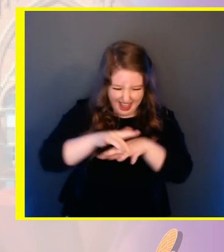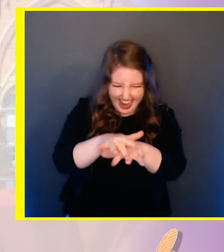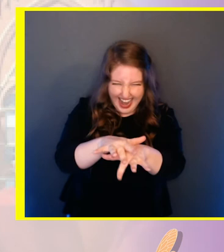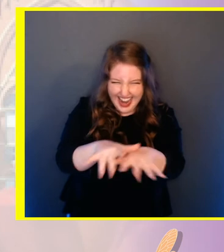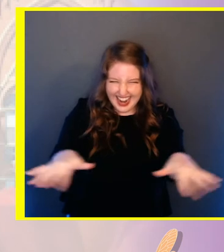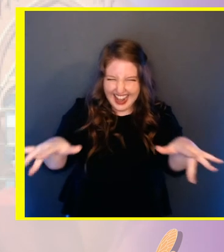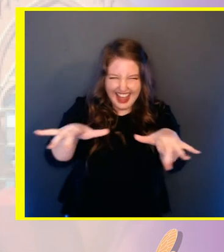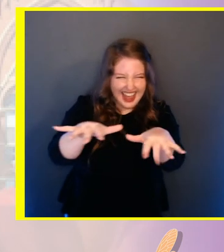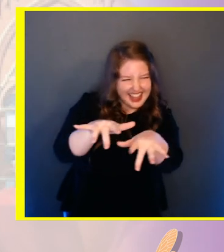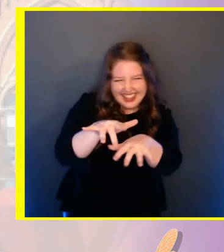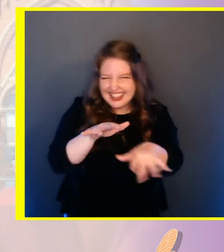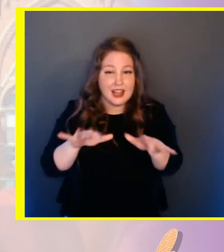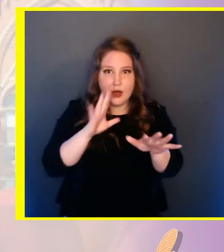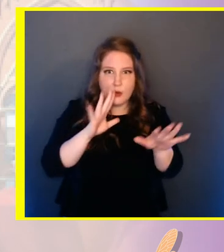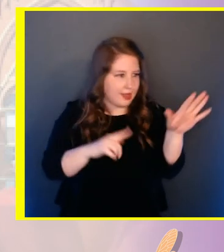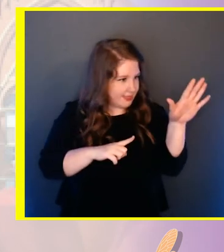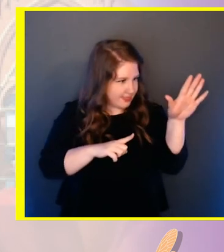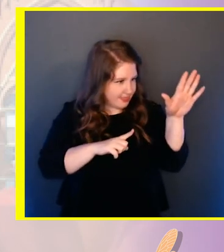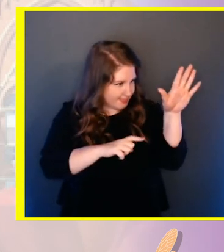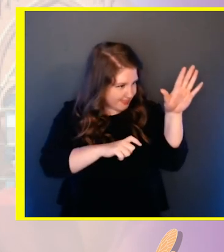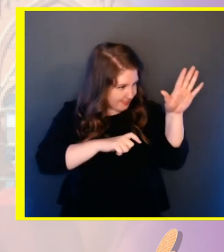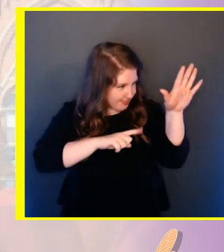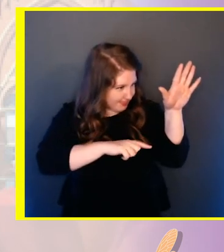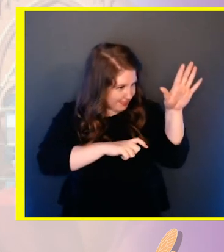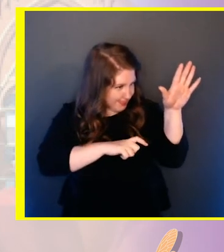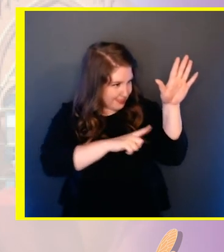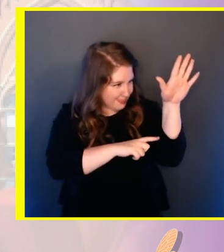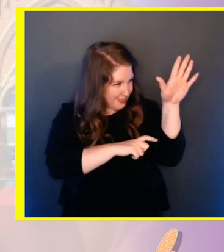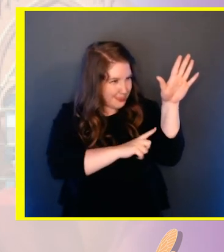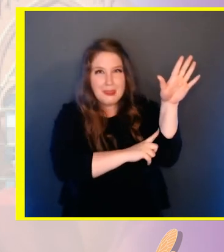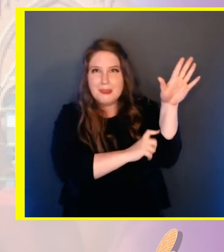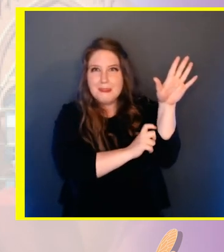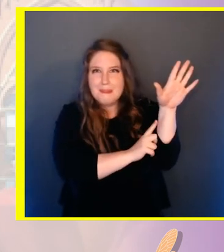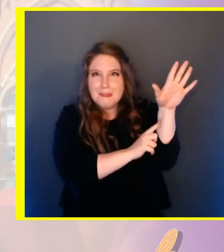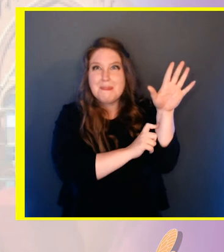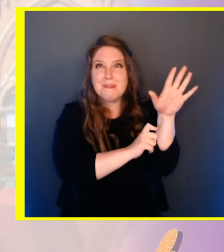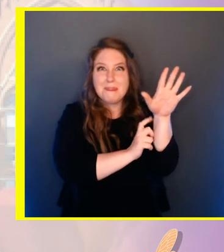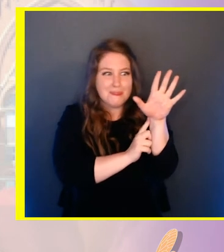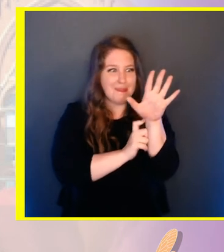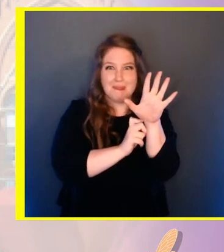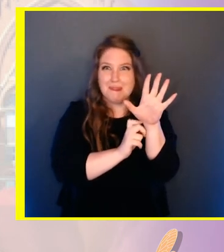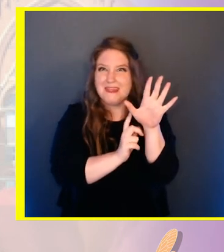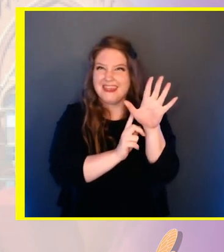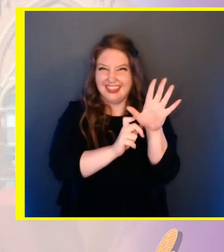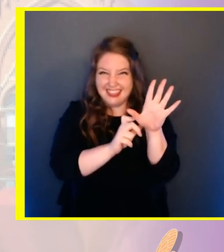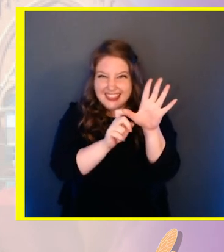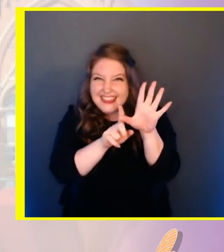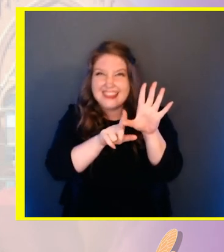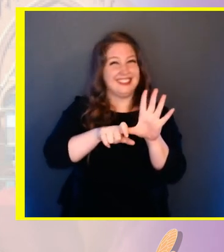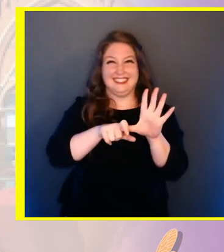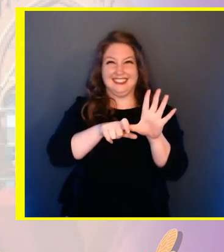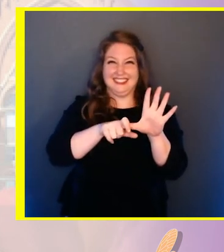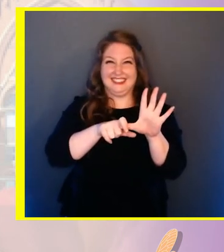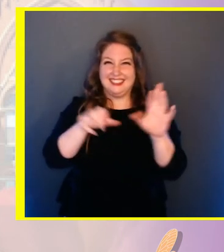out. They will come up and walk up an upright surface trying to find a place where they can start that transformation into